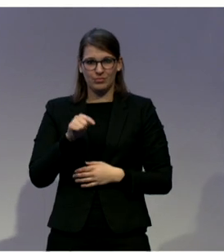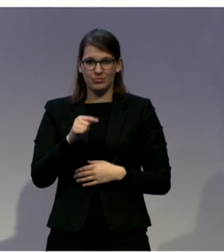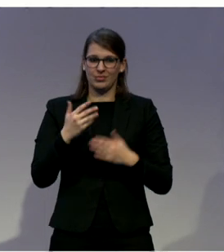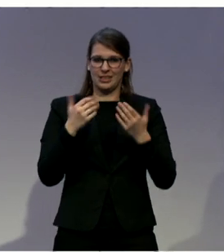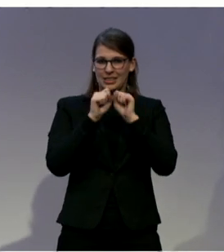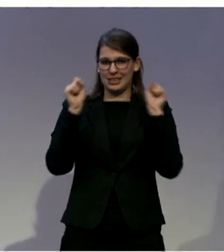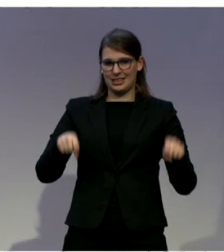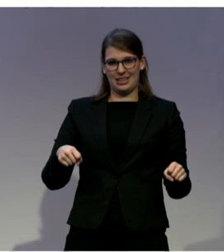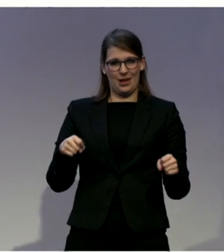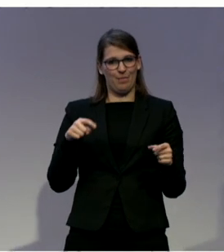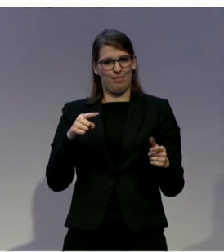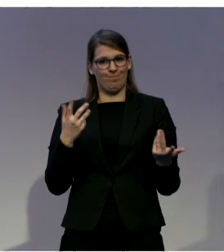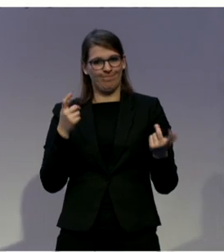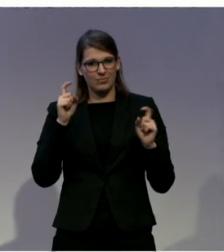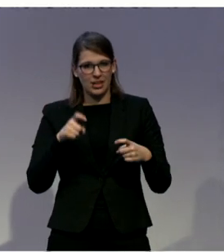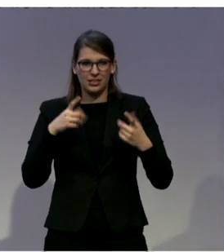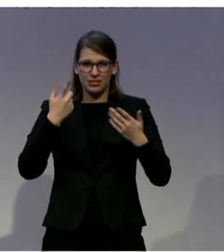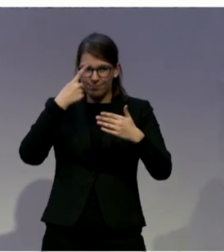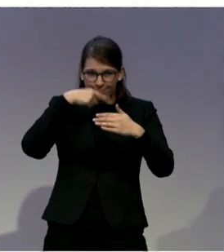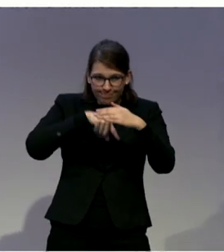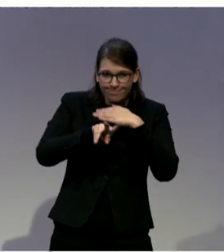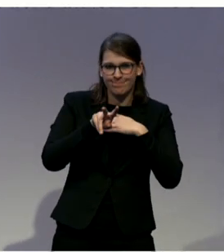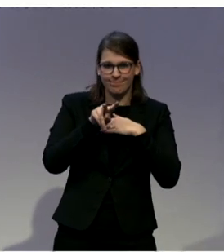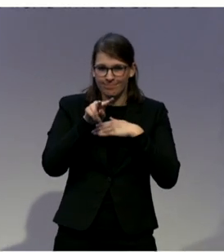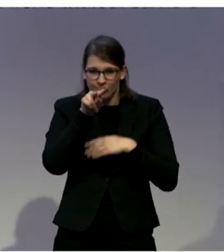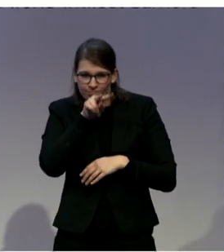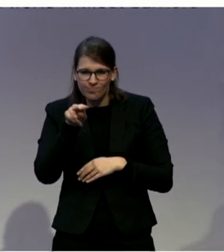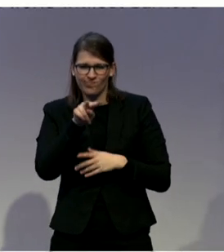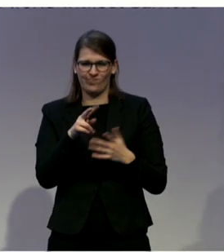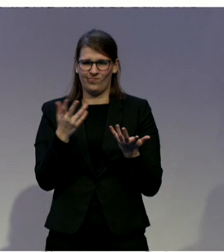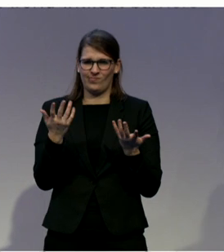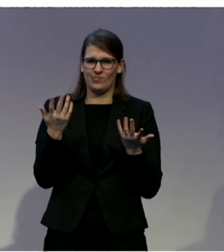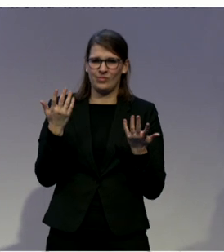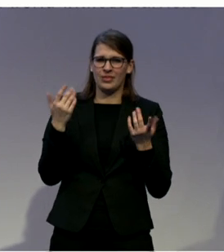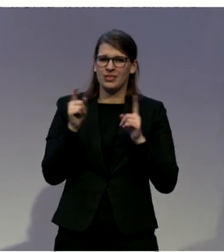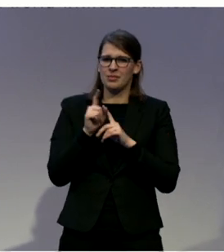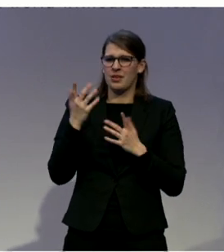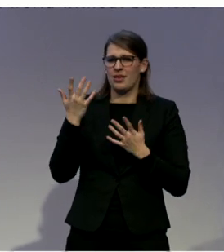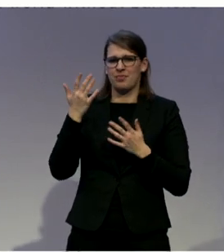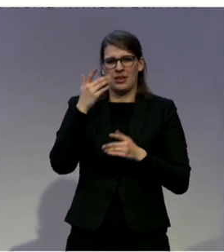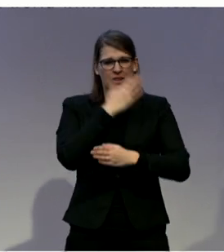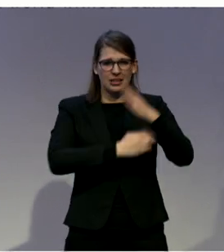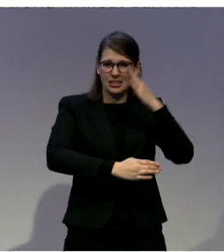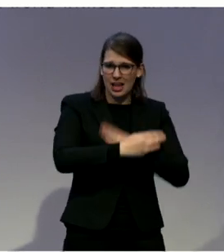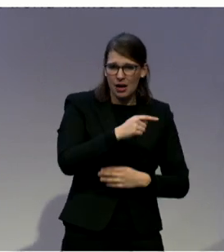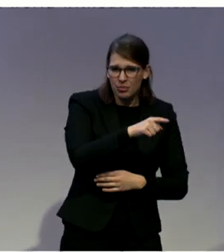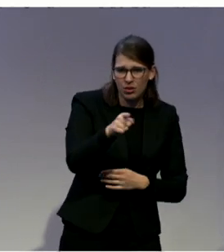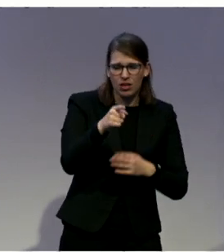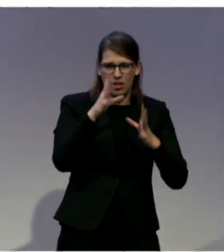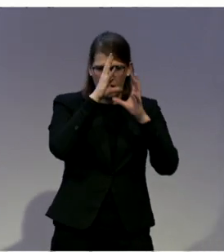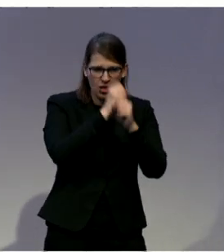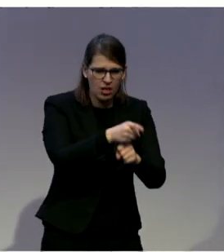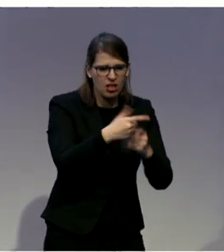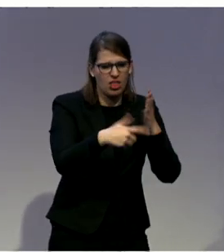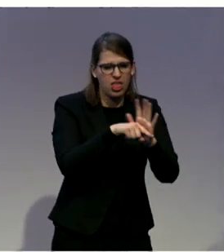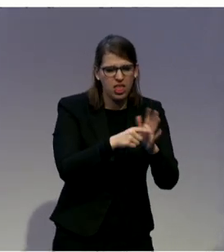just skip through this fairly quickly, it was fairly rigid kind of criteria associated with people's deficits. Families were often frustrated. They were often